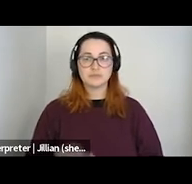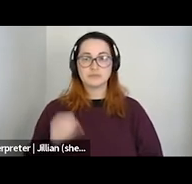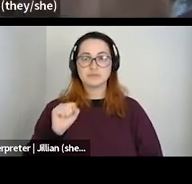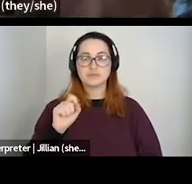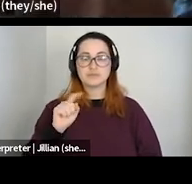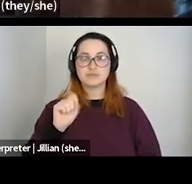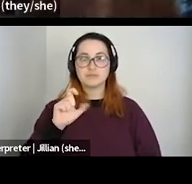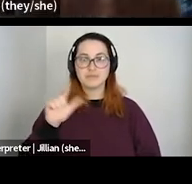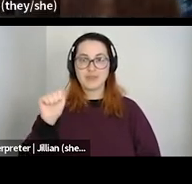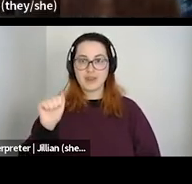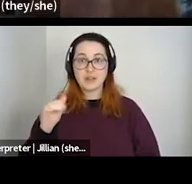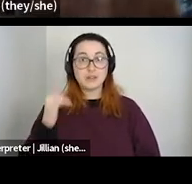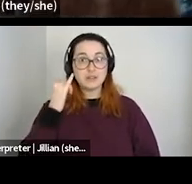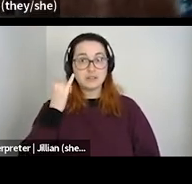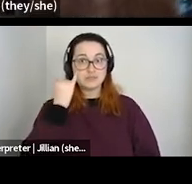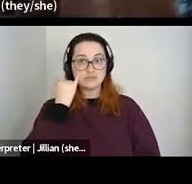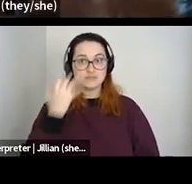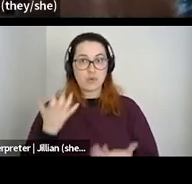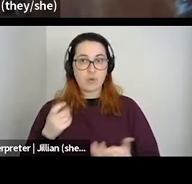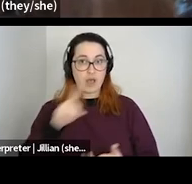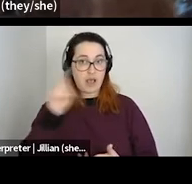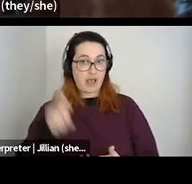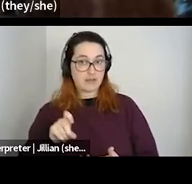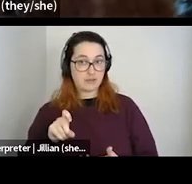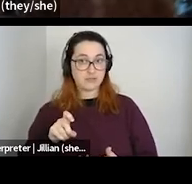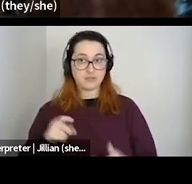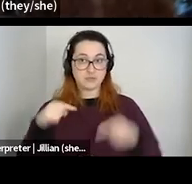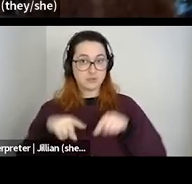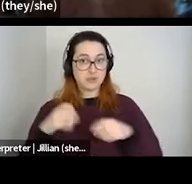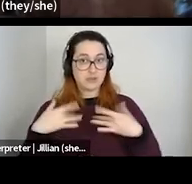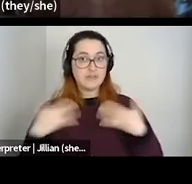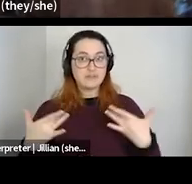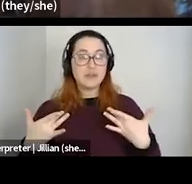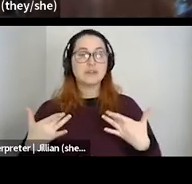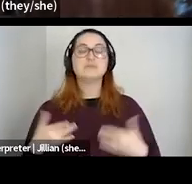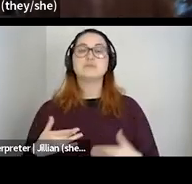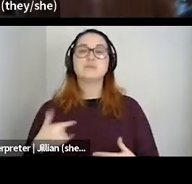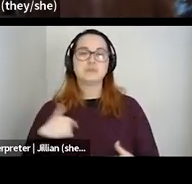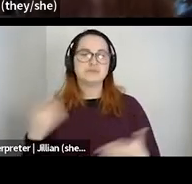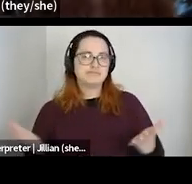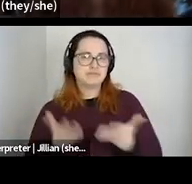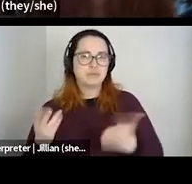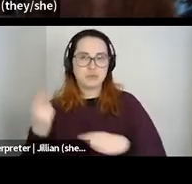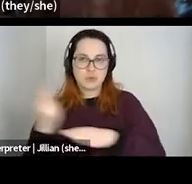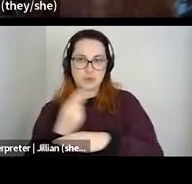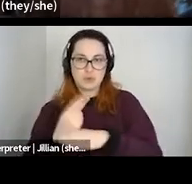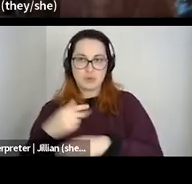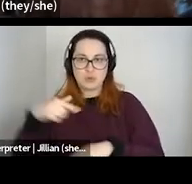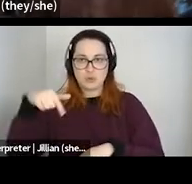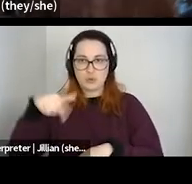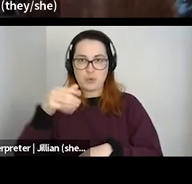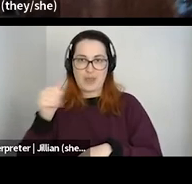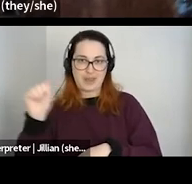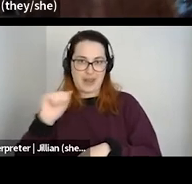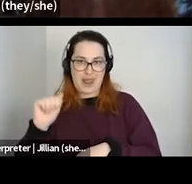Asking questions during the event, we encourage you to submit your questions for our speakers using the Zoom Q&A function.